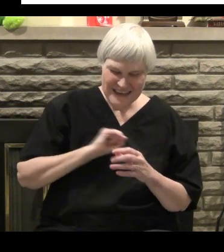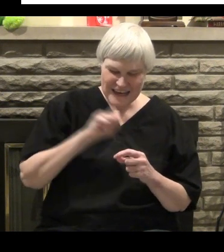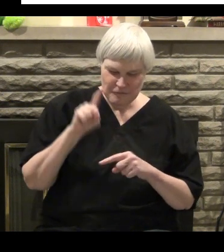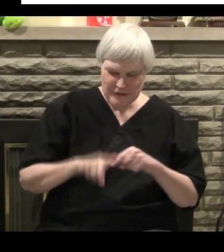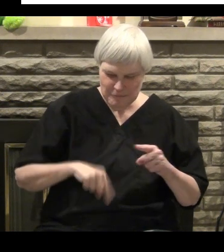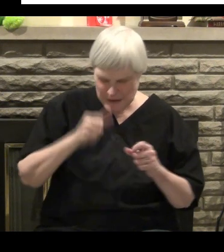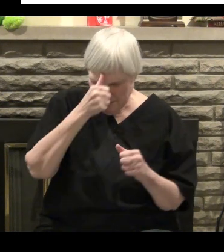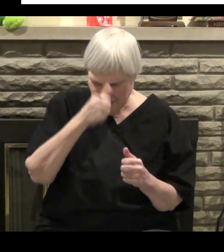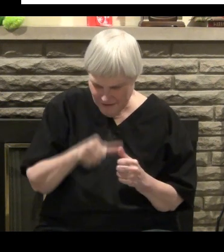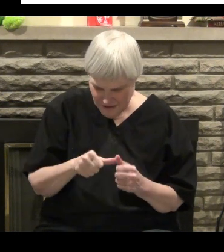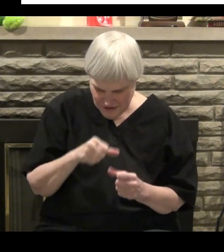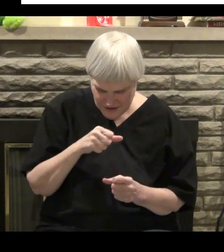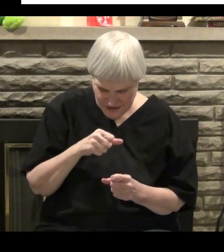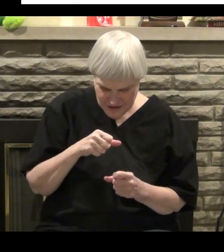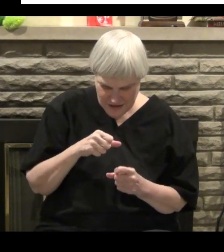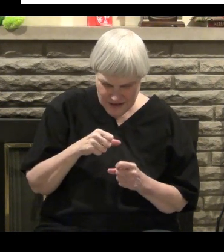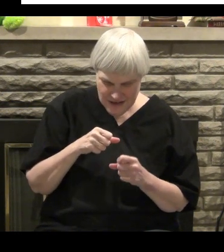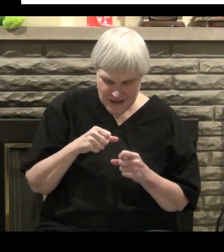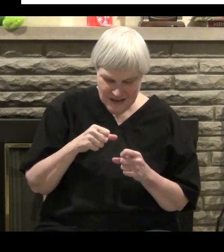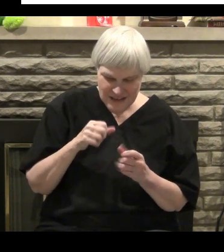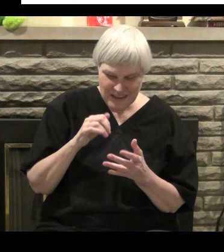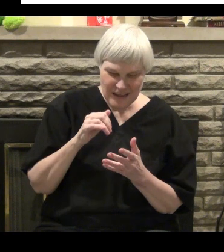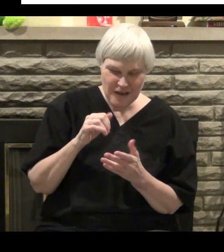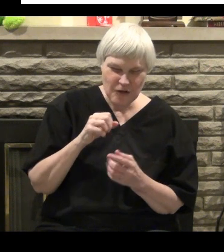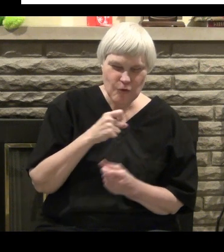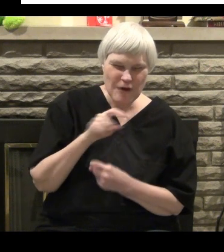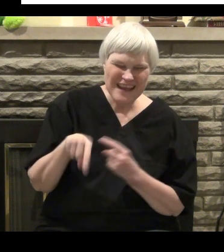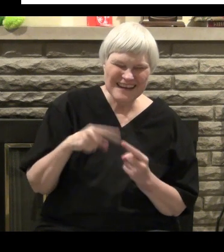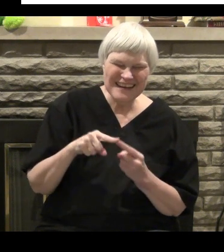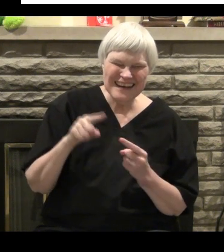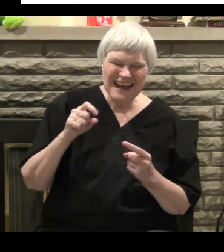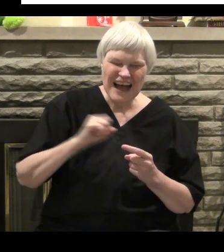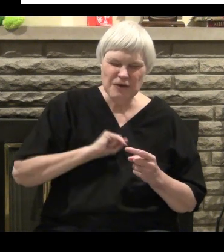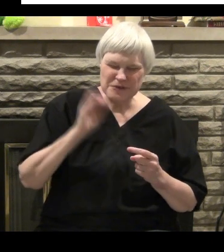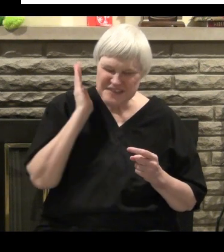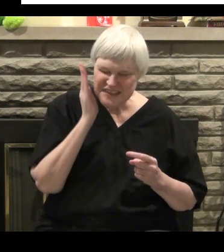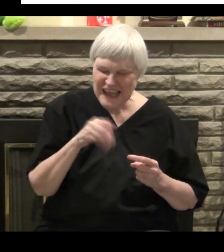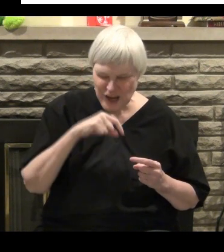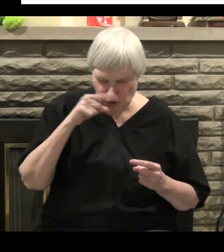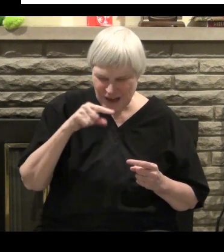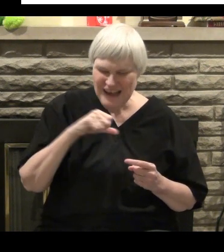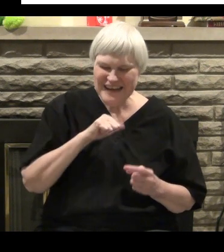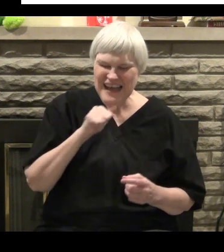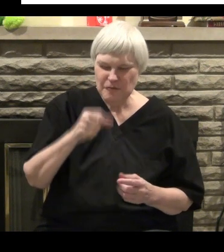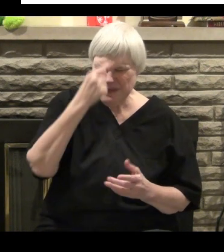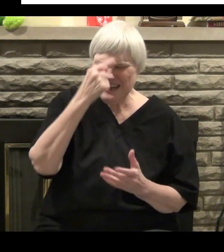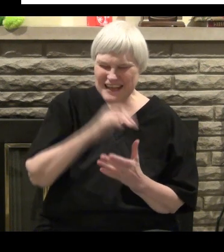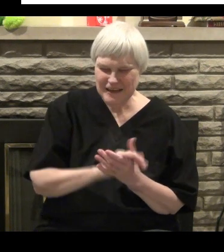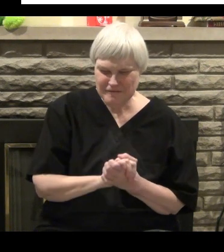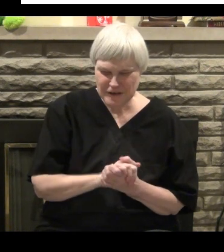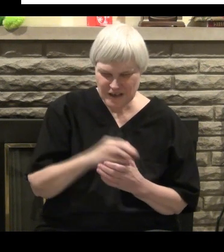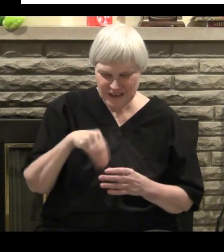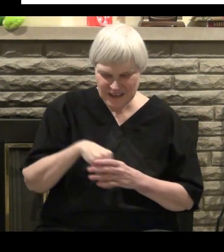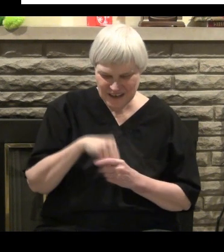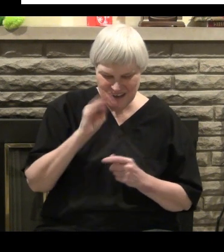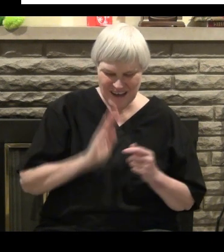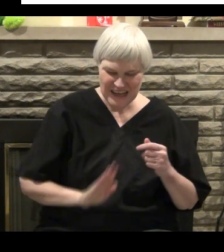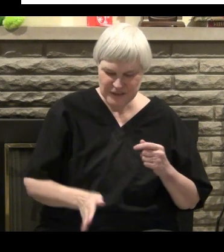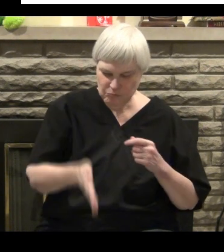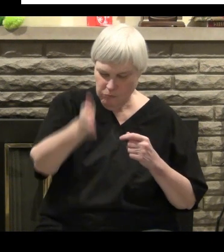And, you know, I can't remember a time when I did not believe in God. I don't think there was ever a time where I did not believe in God.